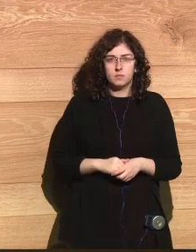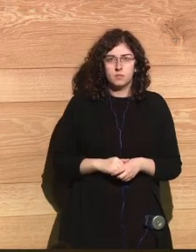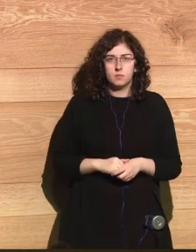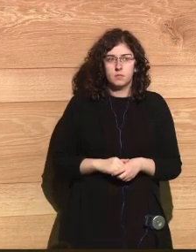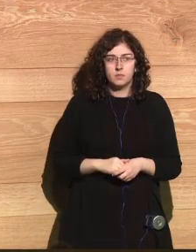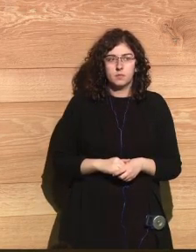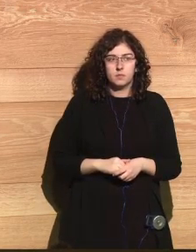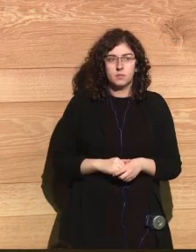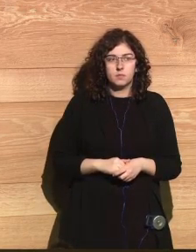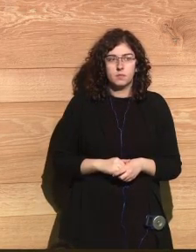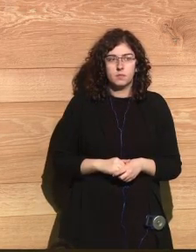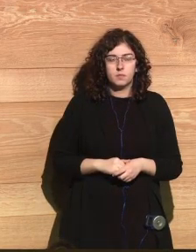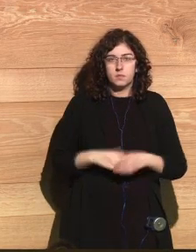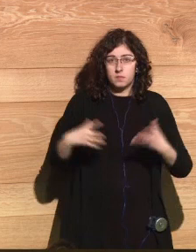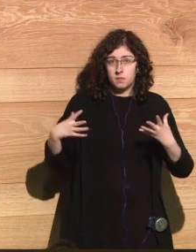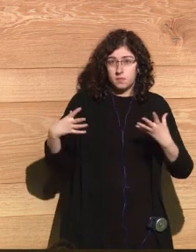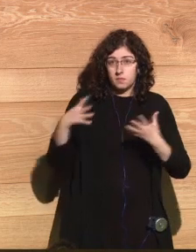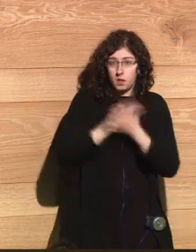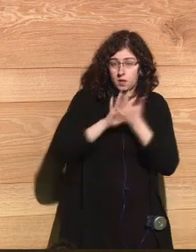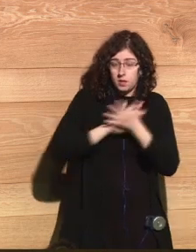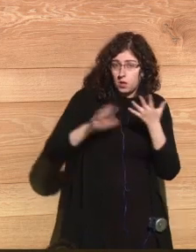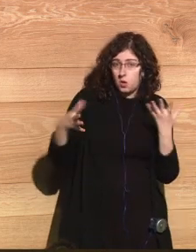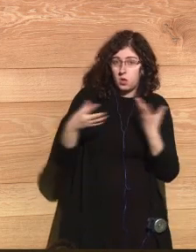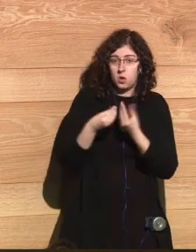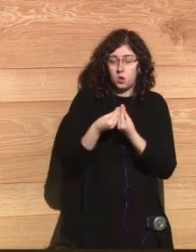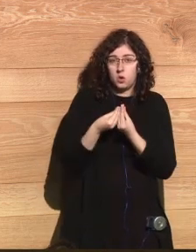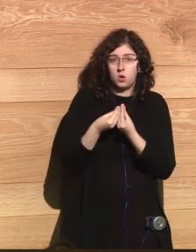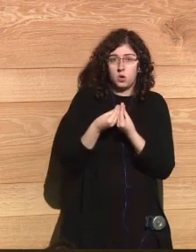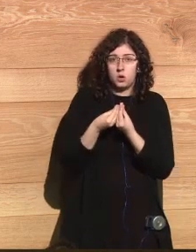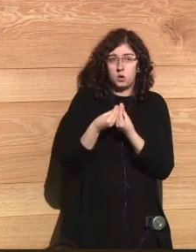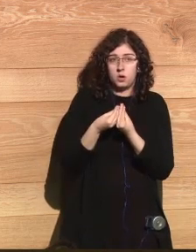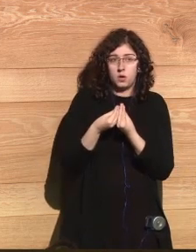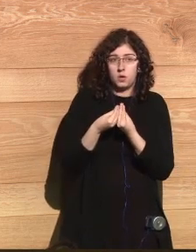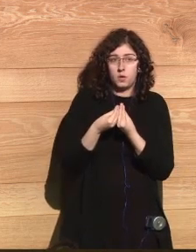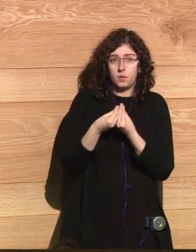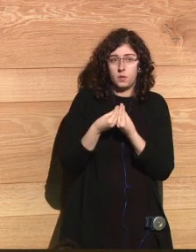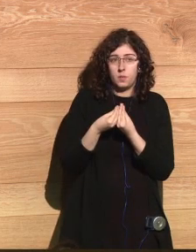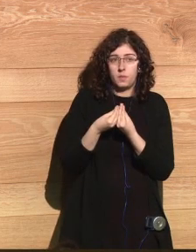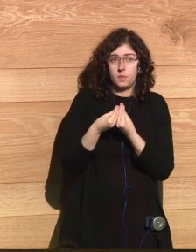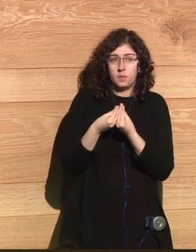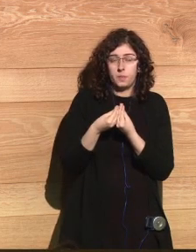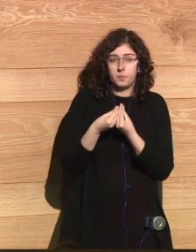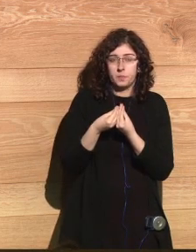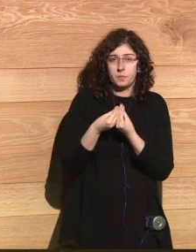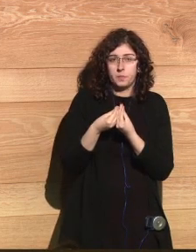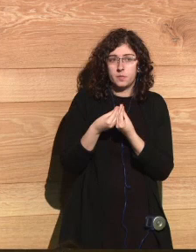you to talk about something unpleasant